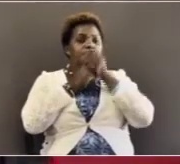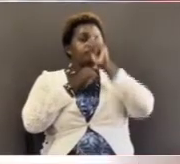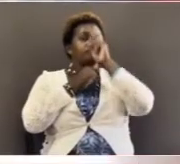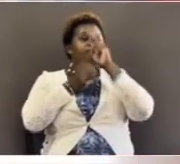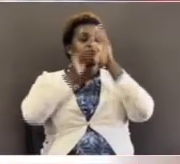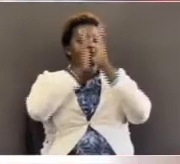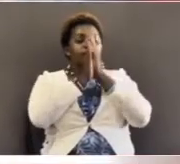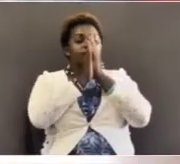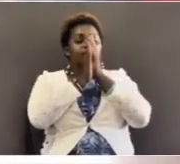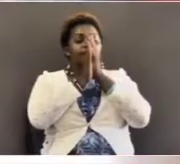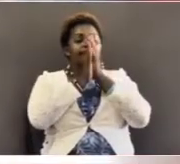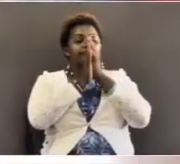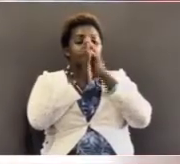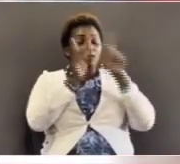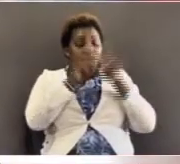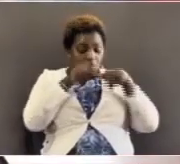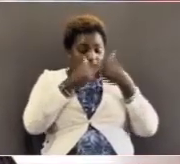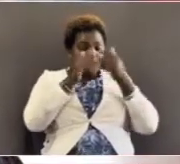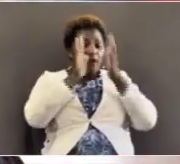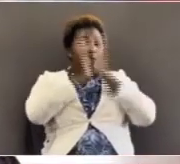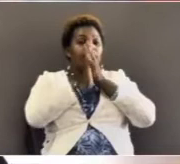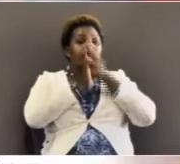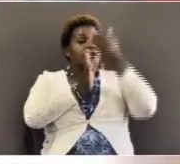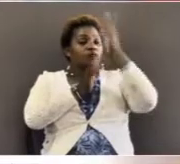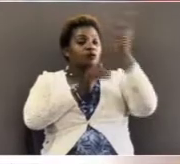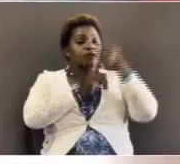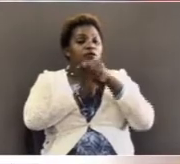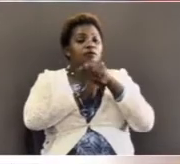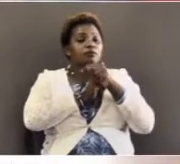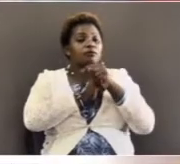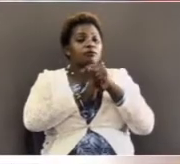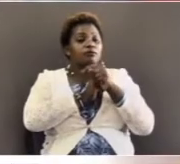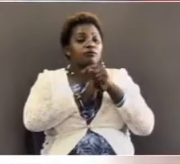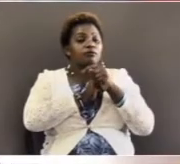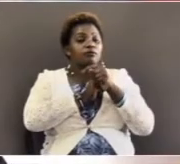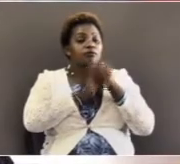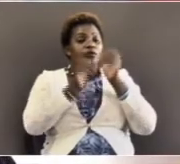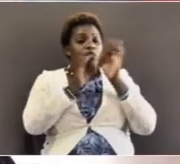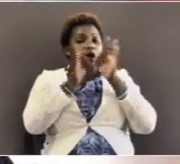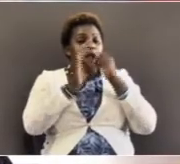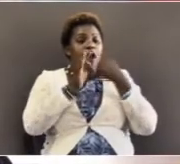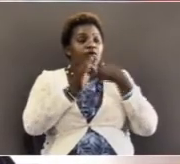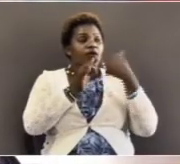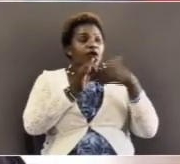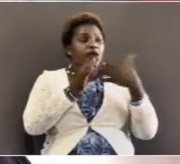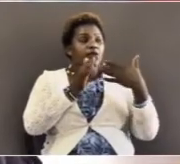we have cried and Jesus came do have any